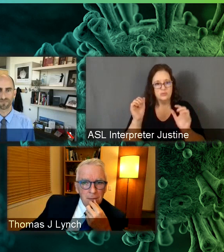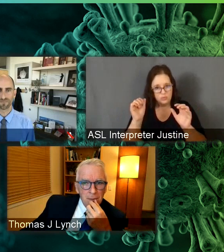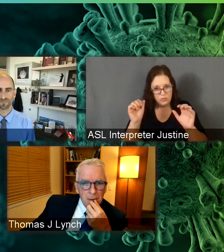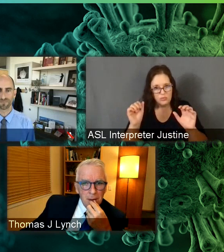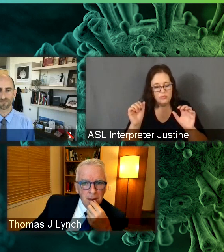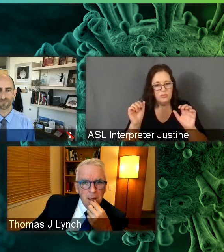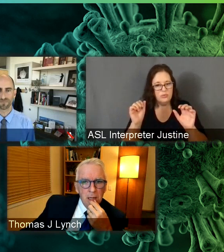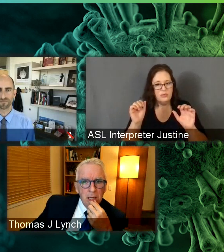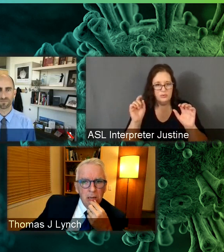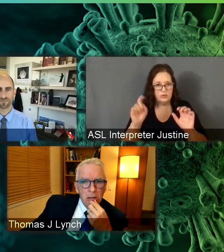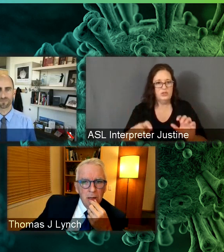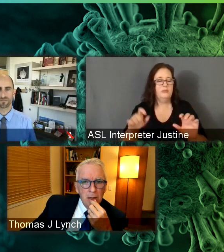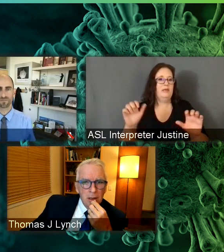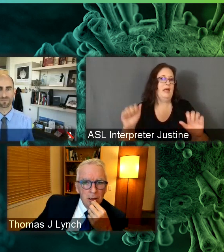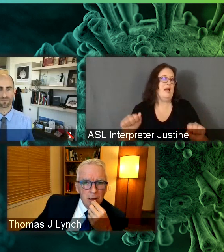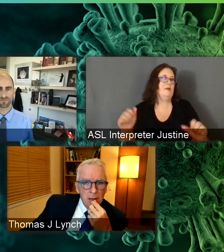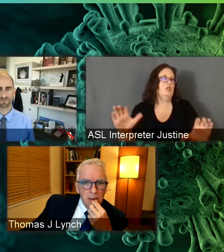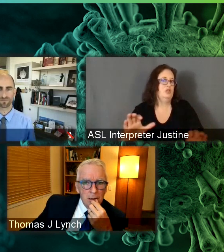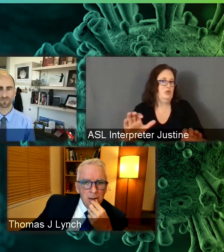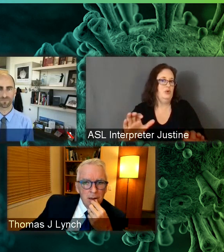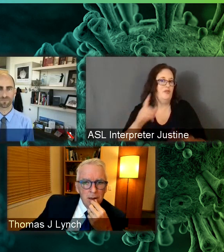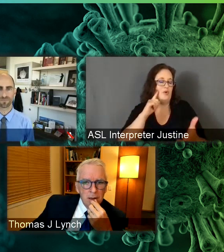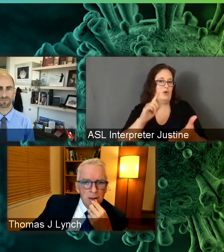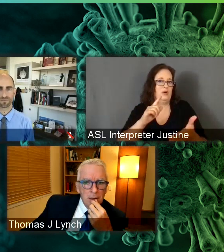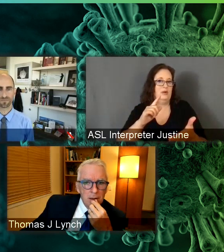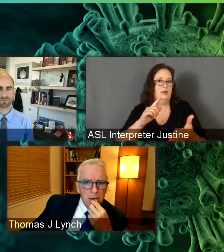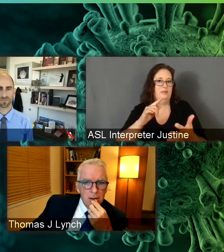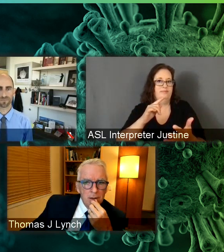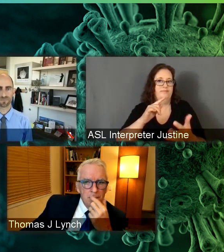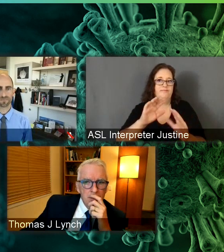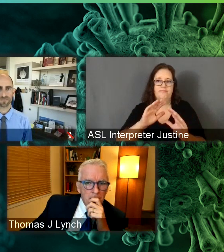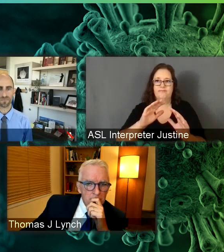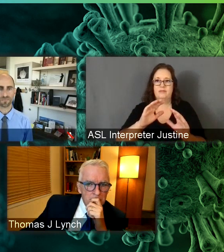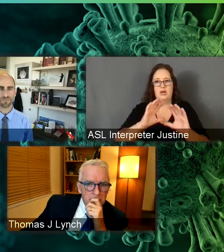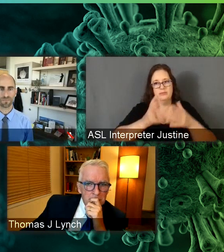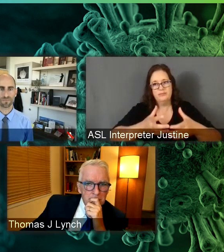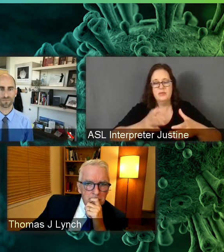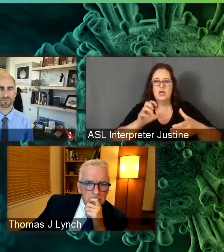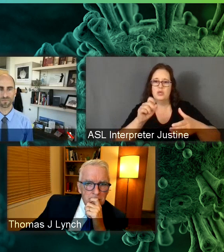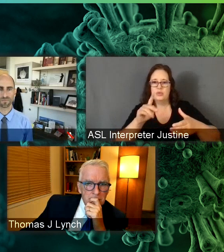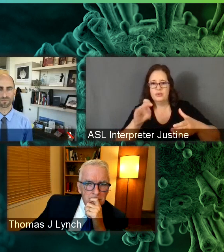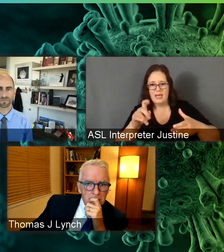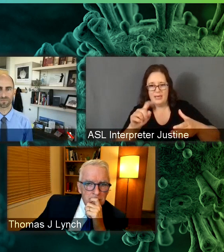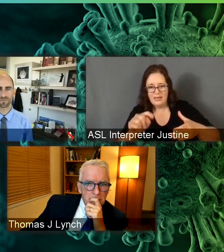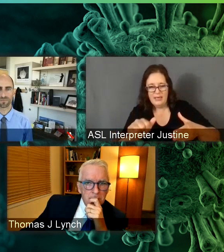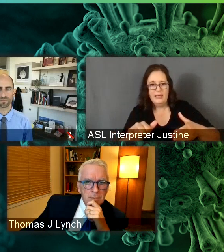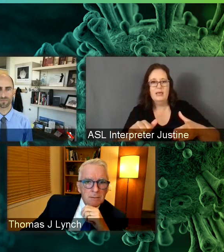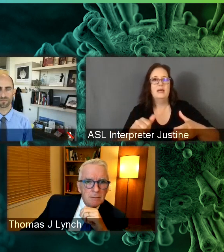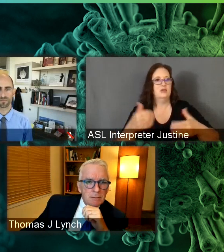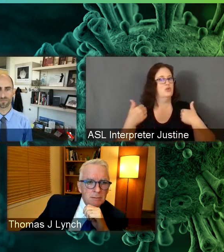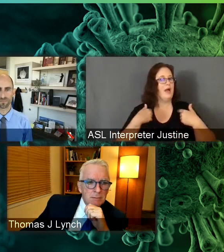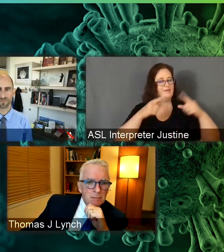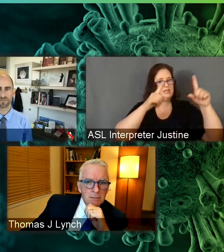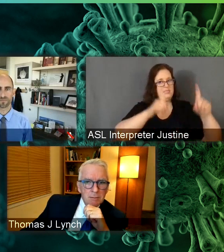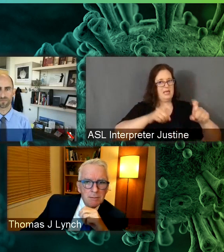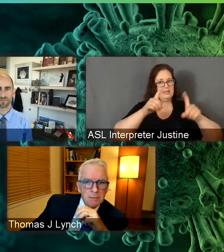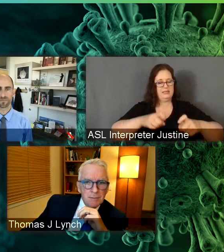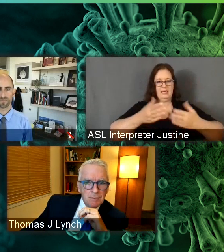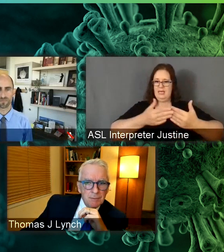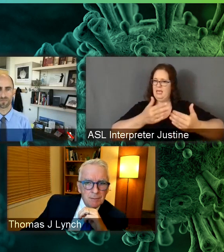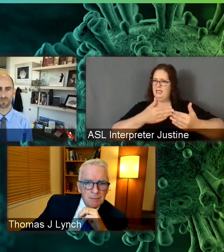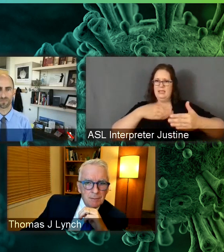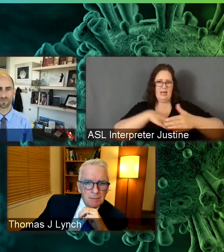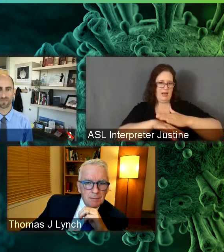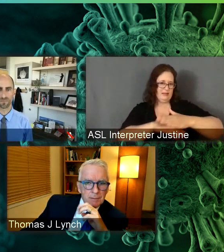able to do that. And to have abundant testing that's very, very kind of easy to access. It